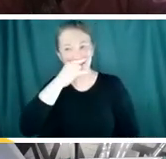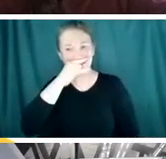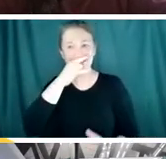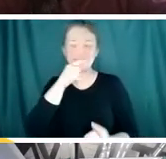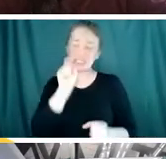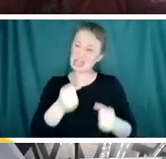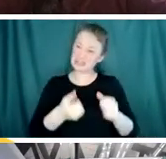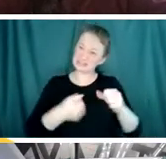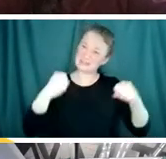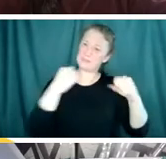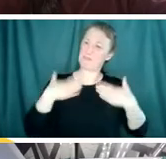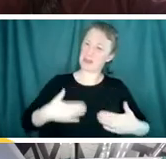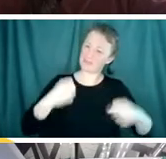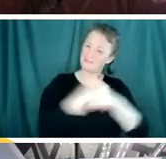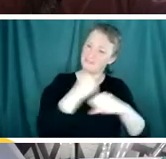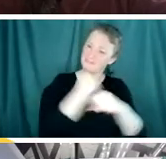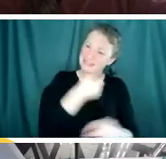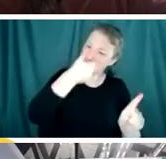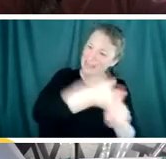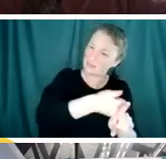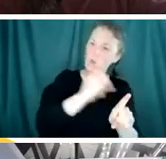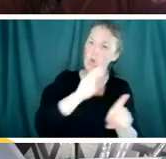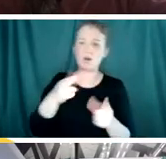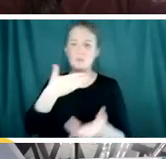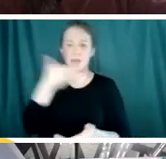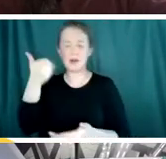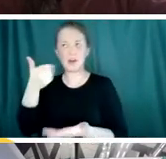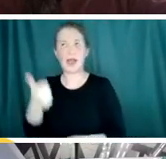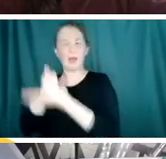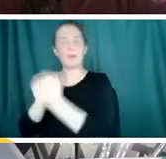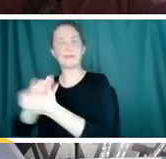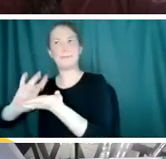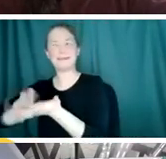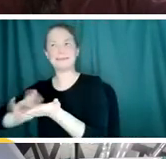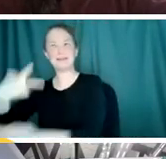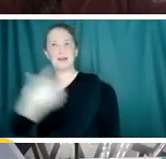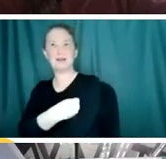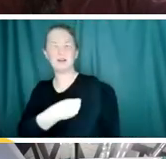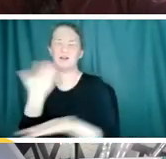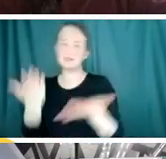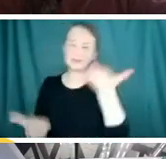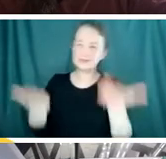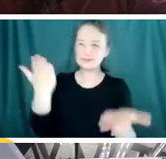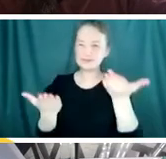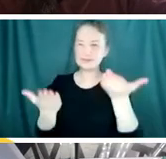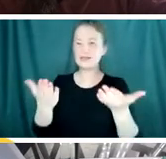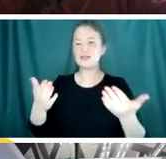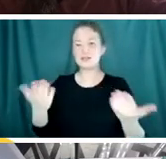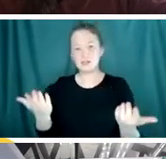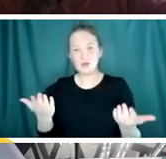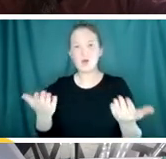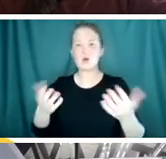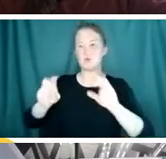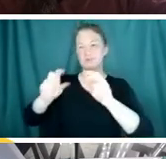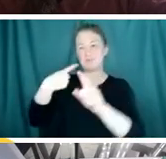has to be. Um, so younger the population that you look at, the longer their analysis takes,